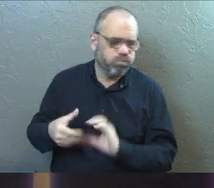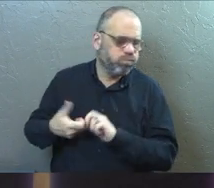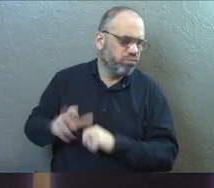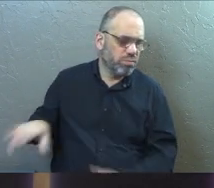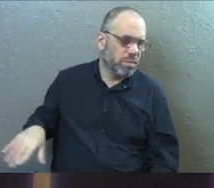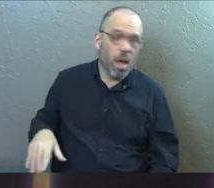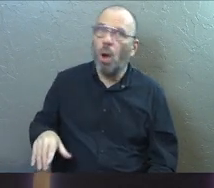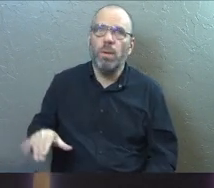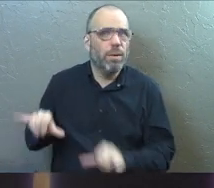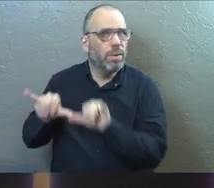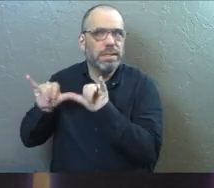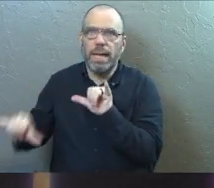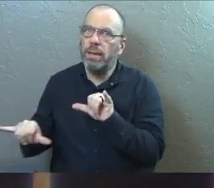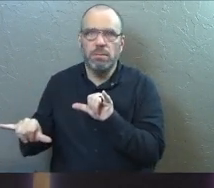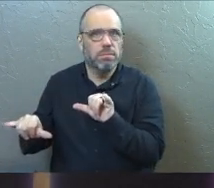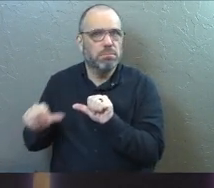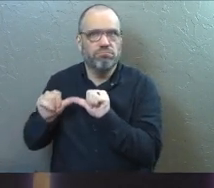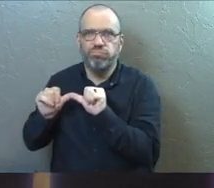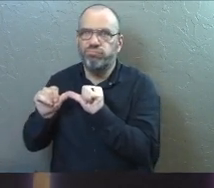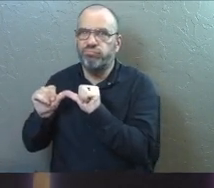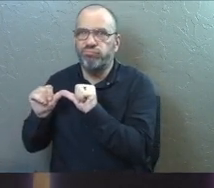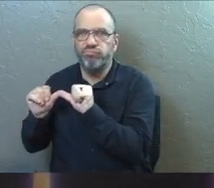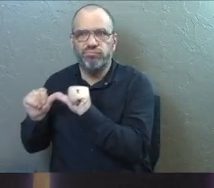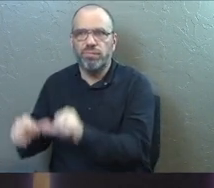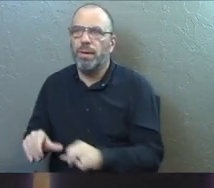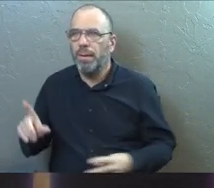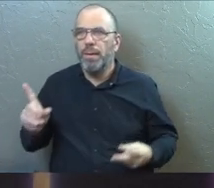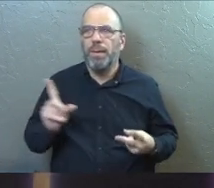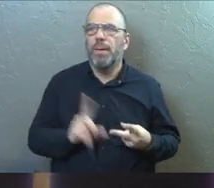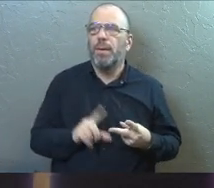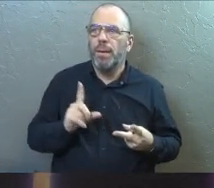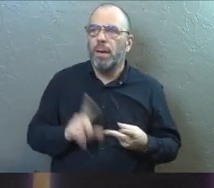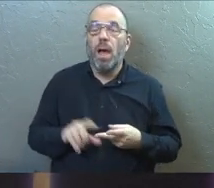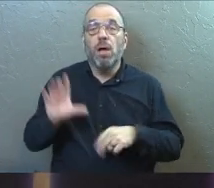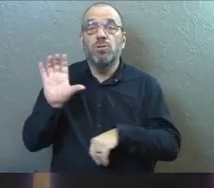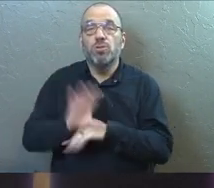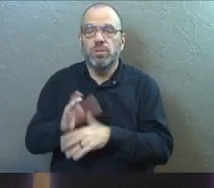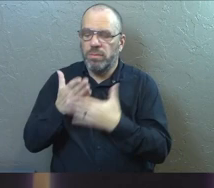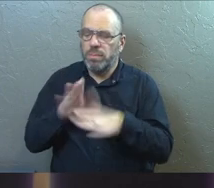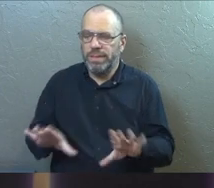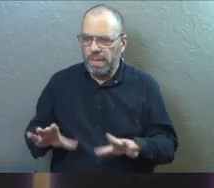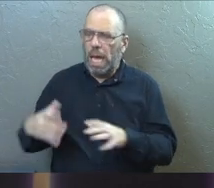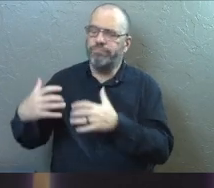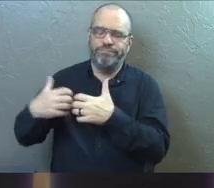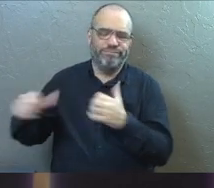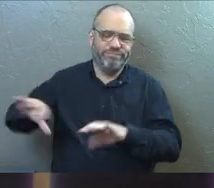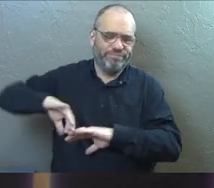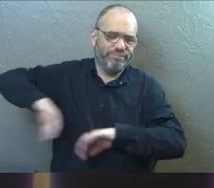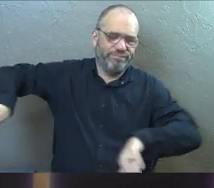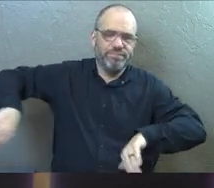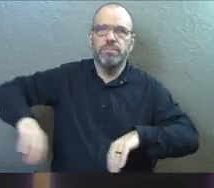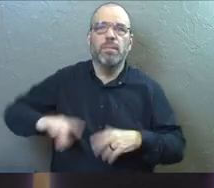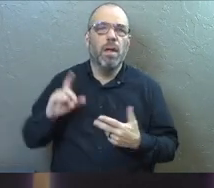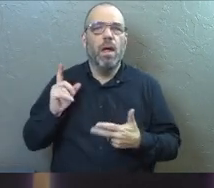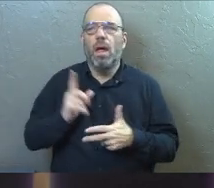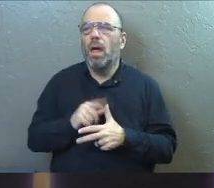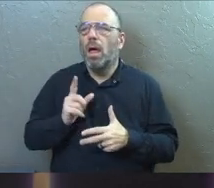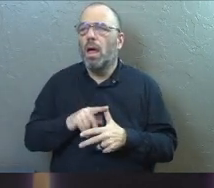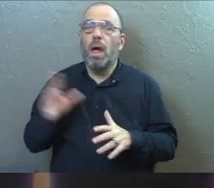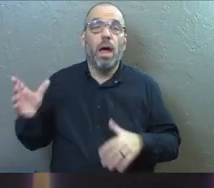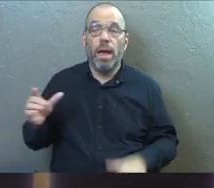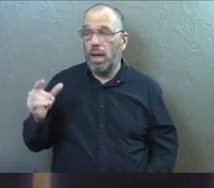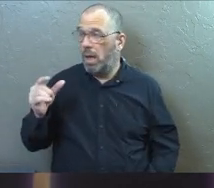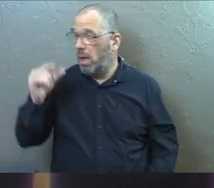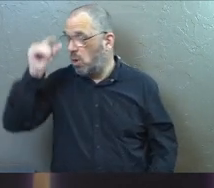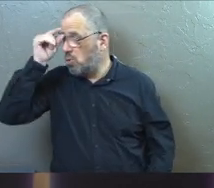problem. It would not have gone away. They could have split or divided over this. They could have said, hey,